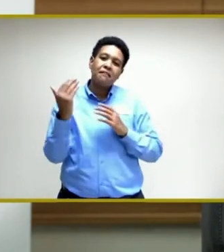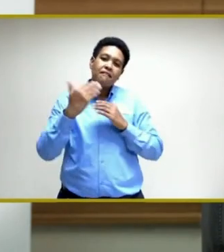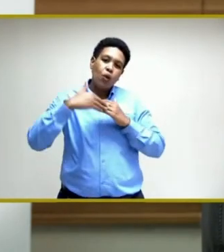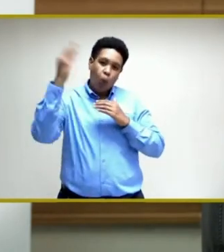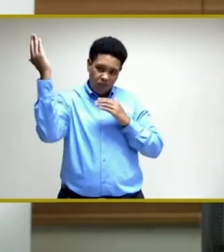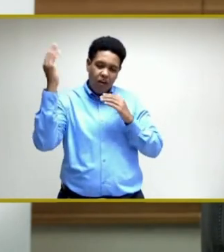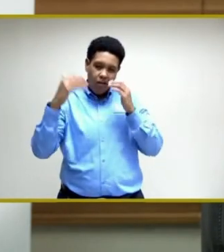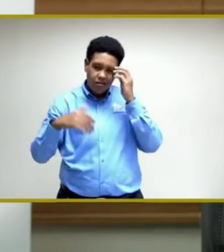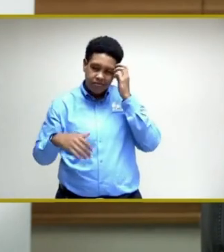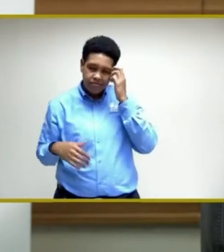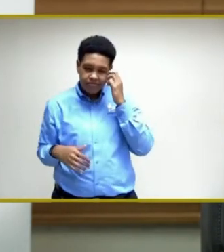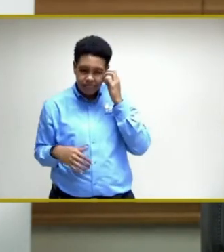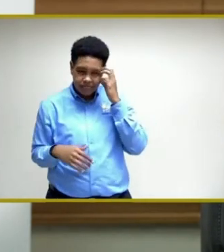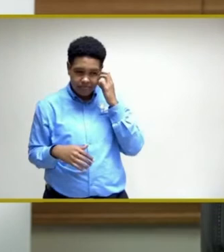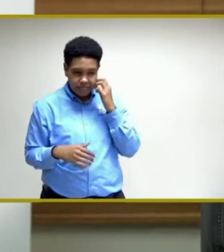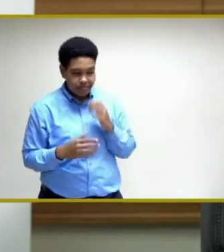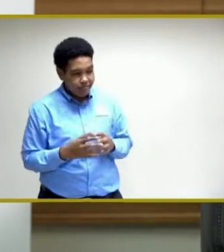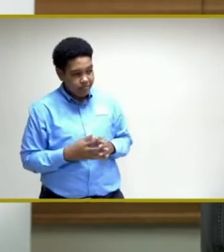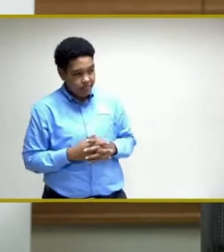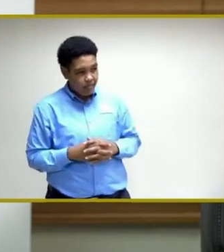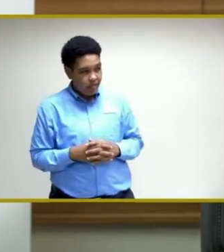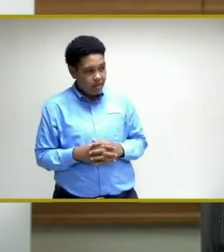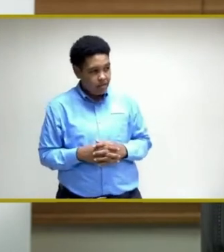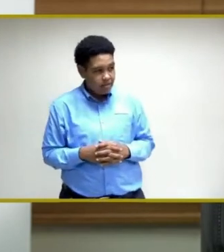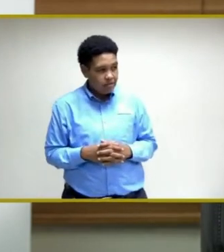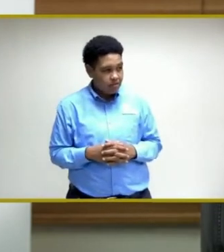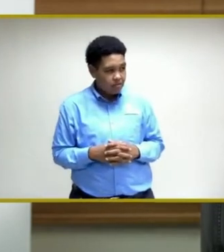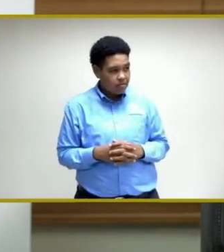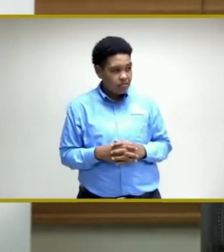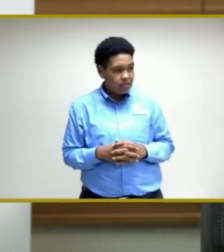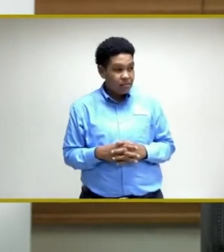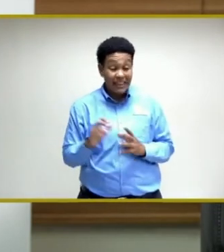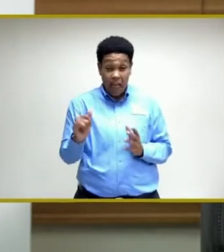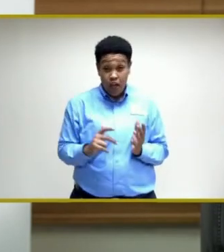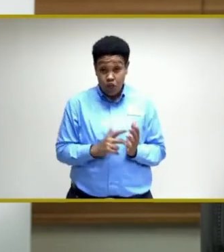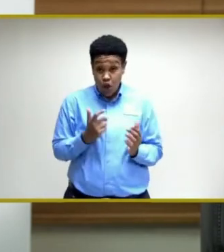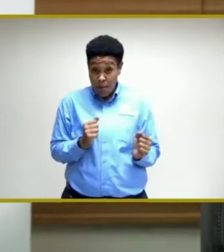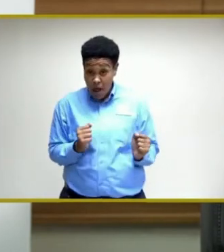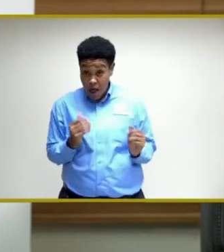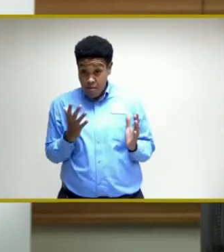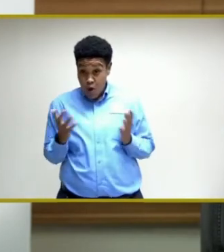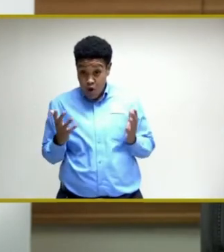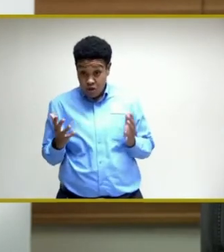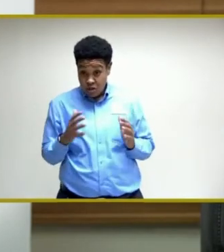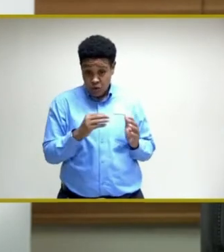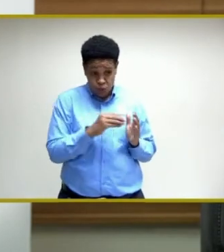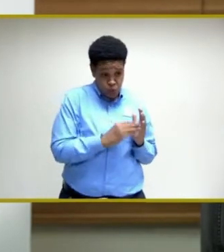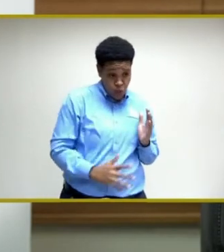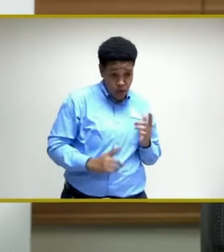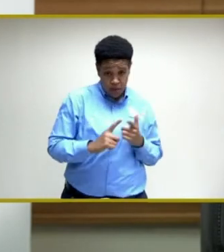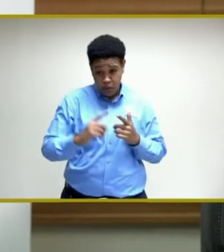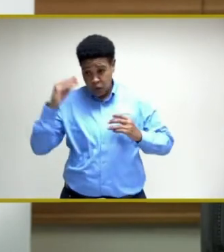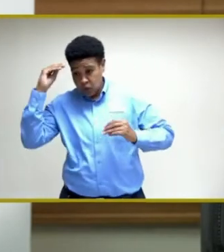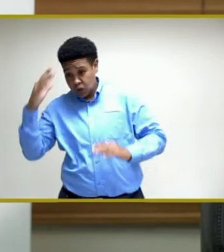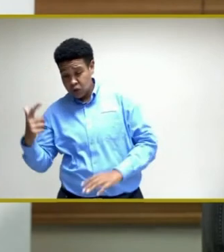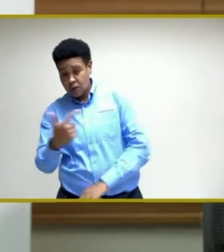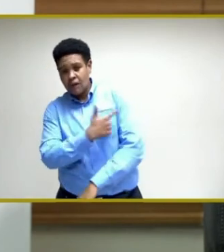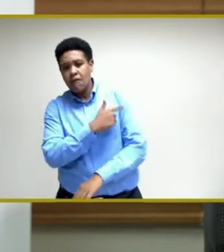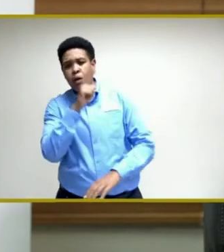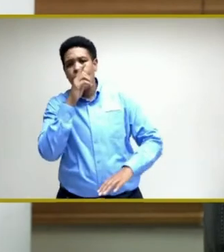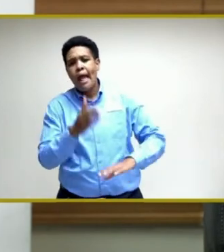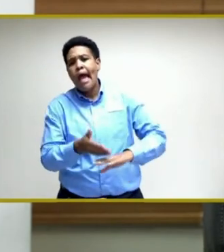student population. And that double approach will, I believe, enhance fairly